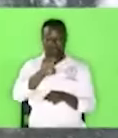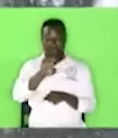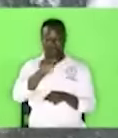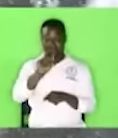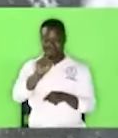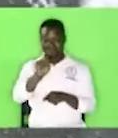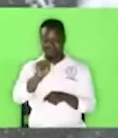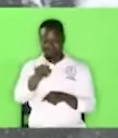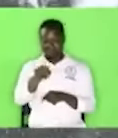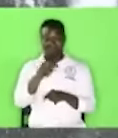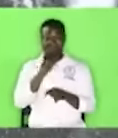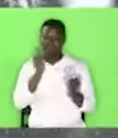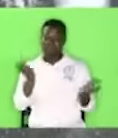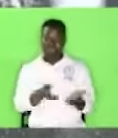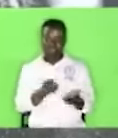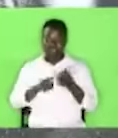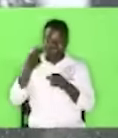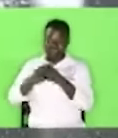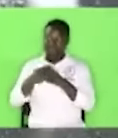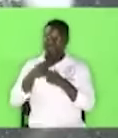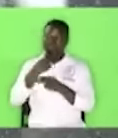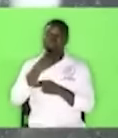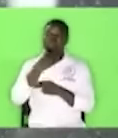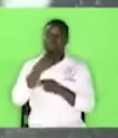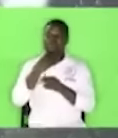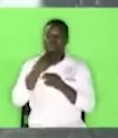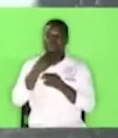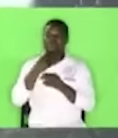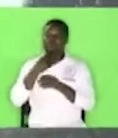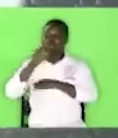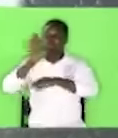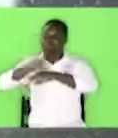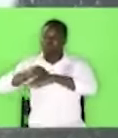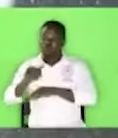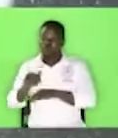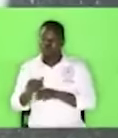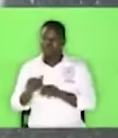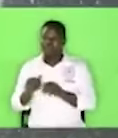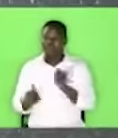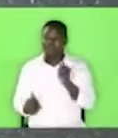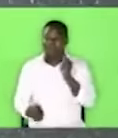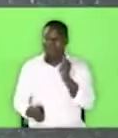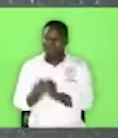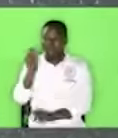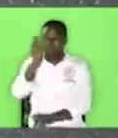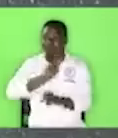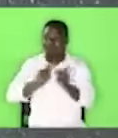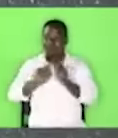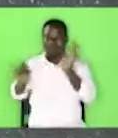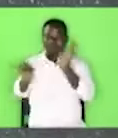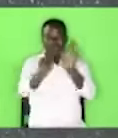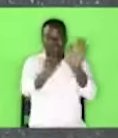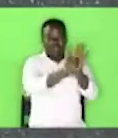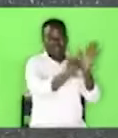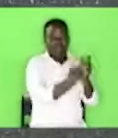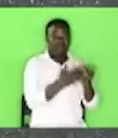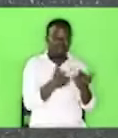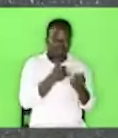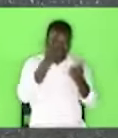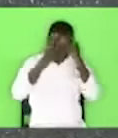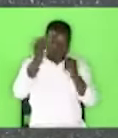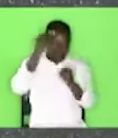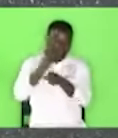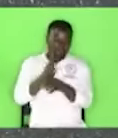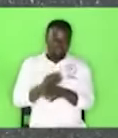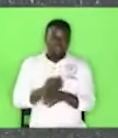But when you mention his name, who he is, zooms out of the name. So your name